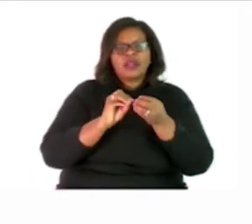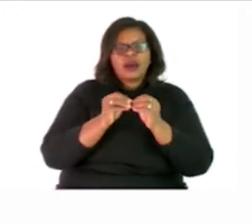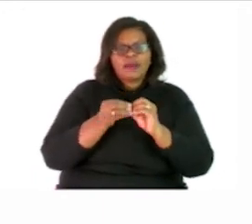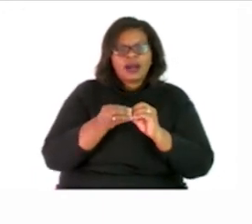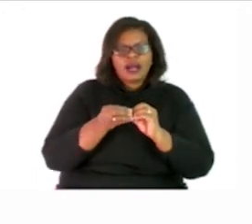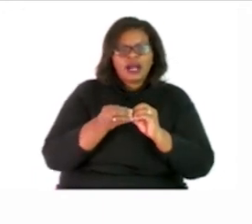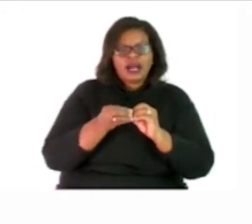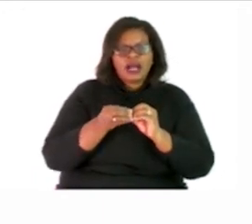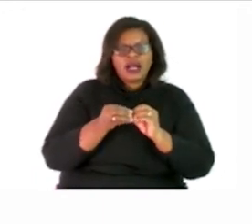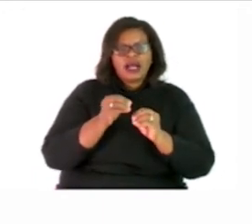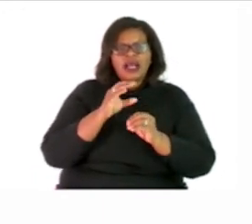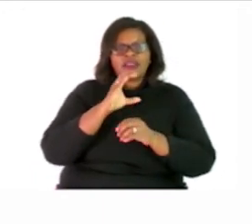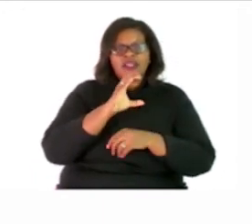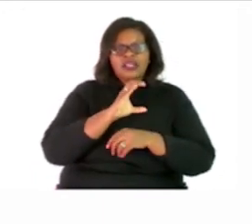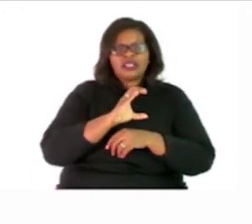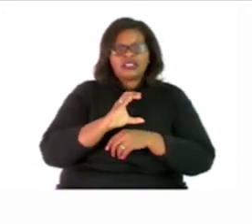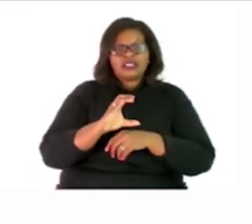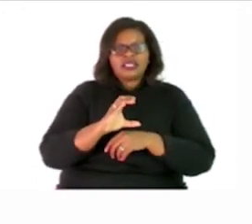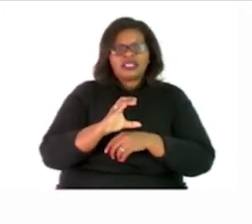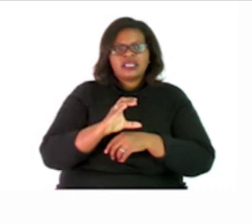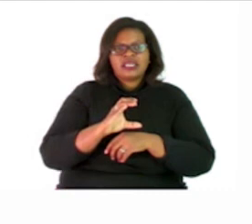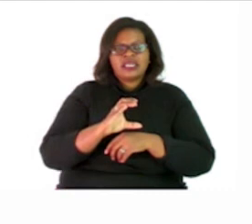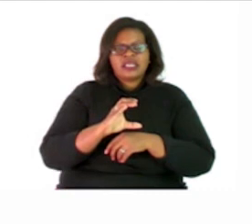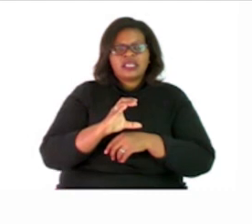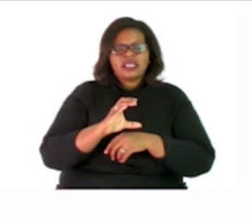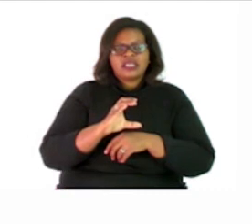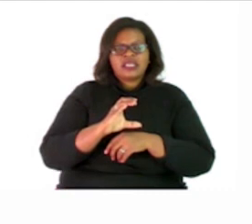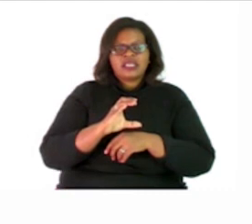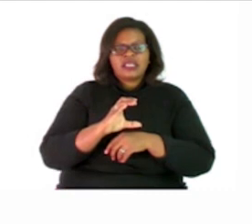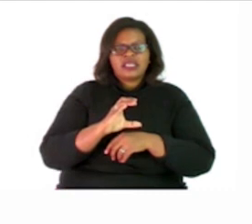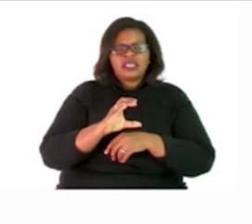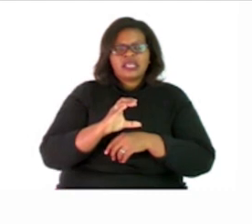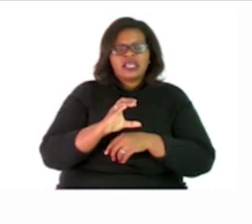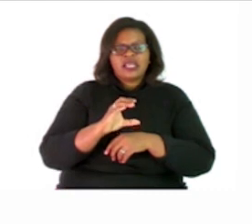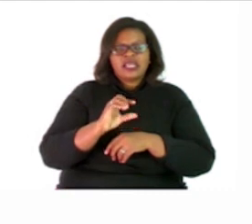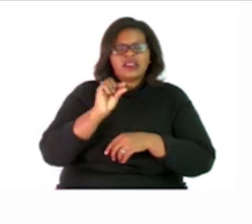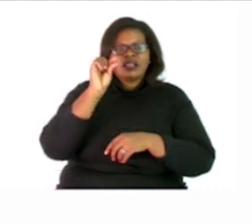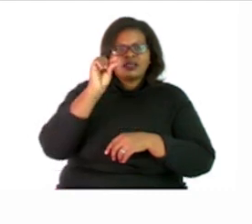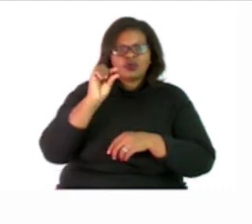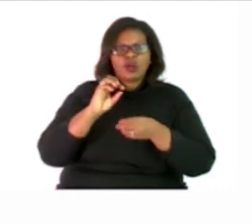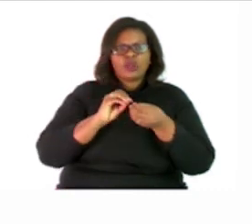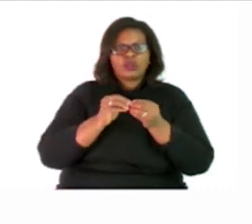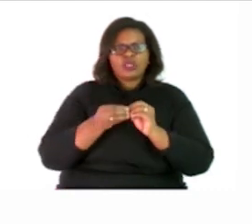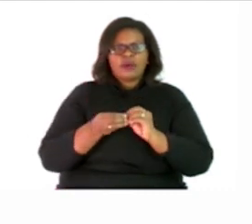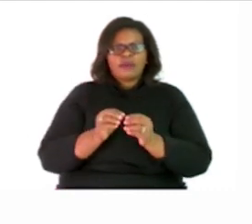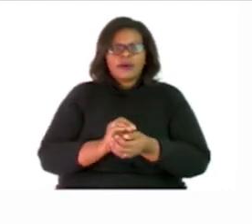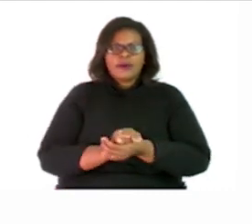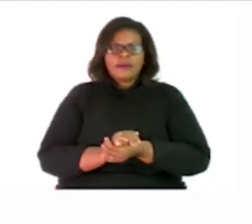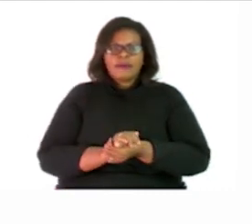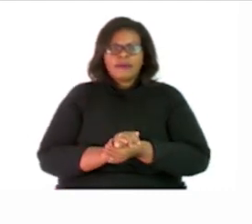that you can find in both I mean in all these three numbers and then find the lowest common